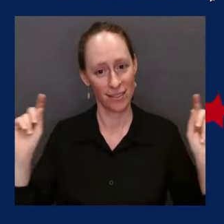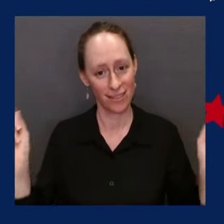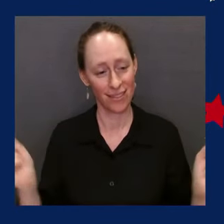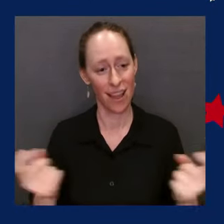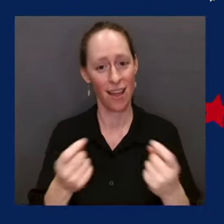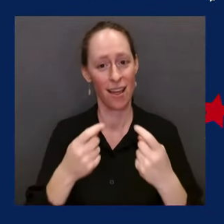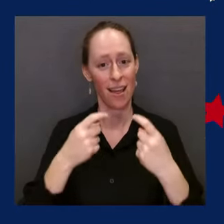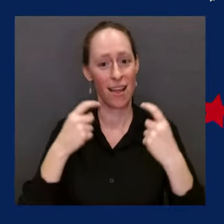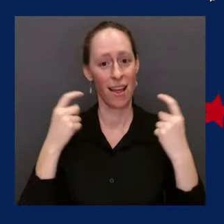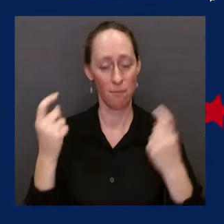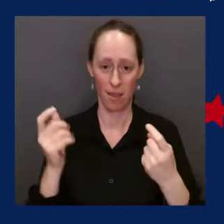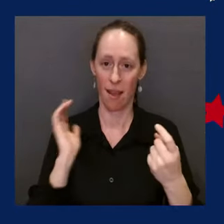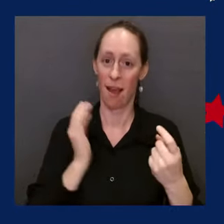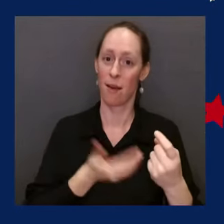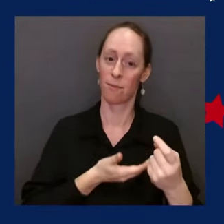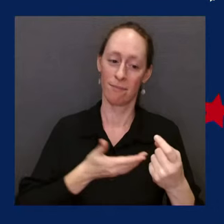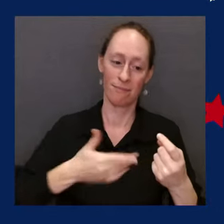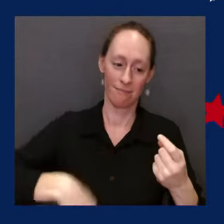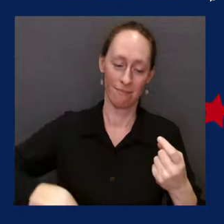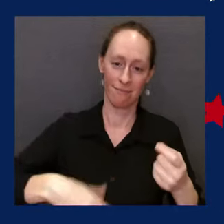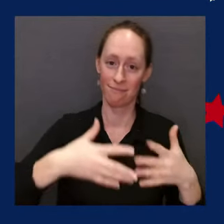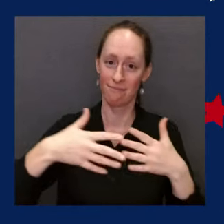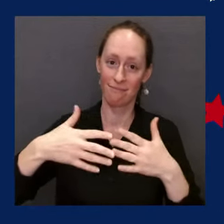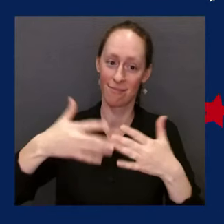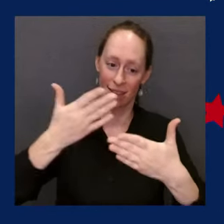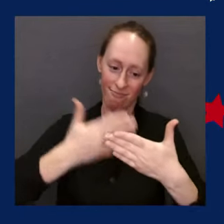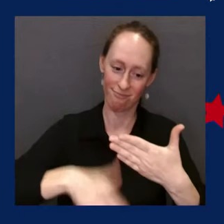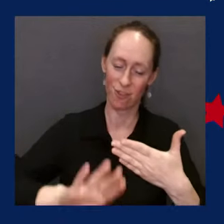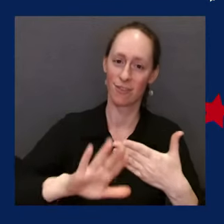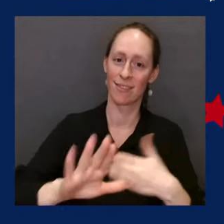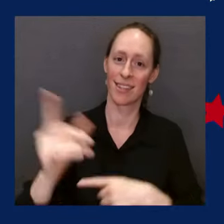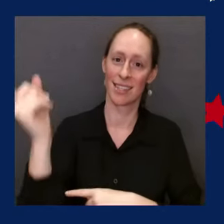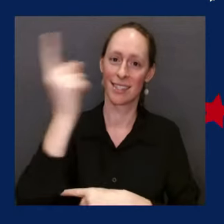freedoms we enjoy today for granted.